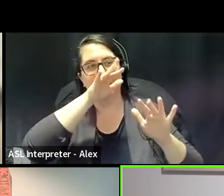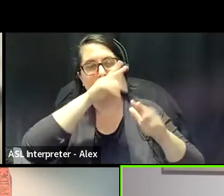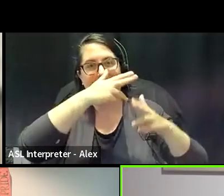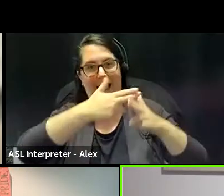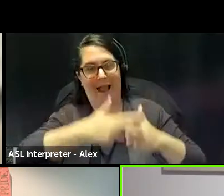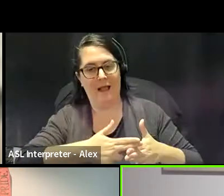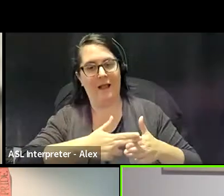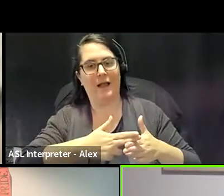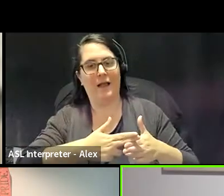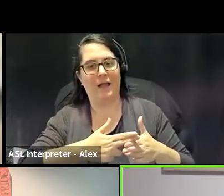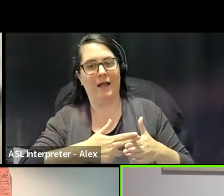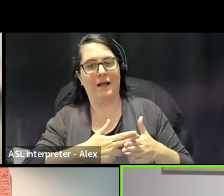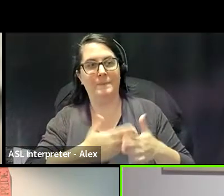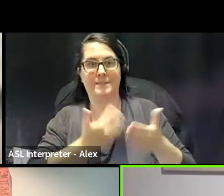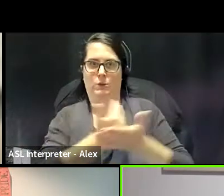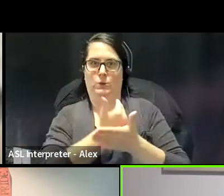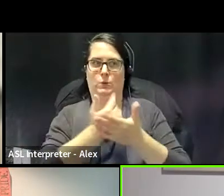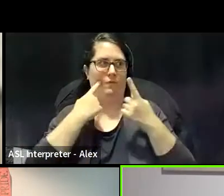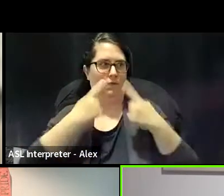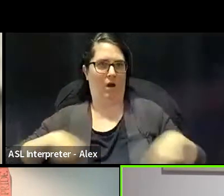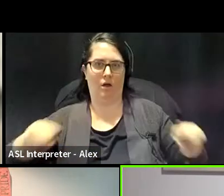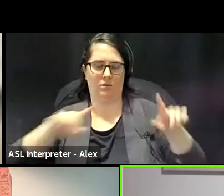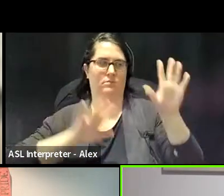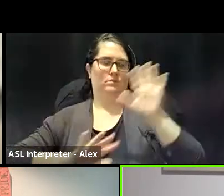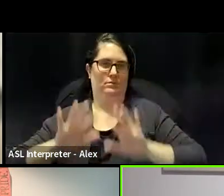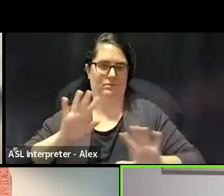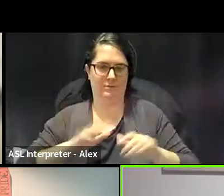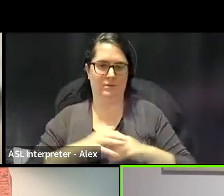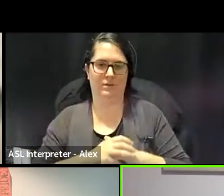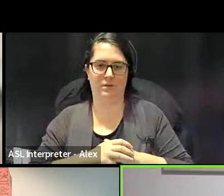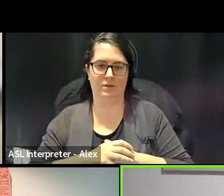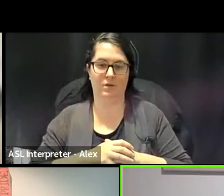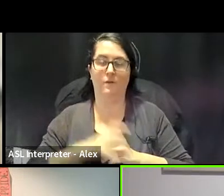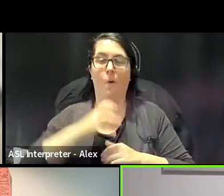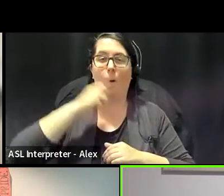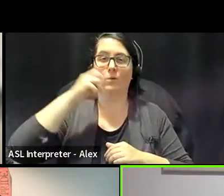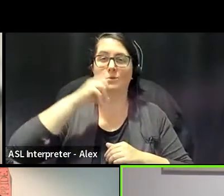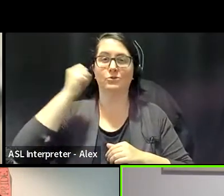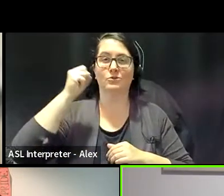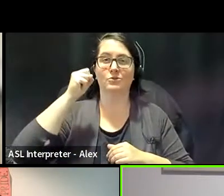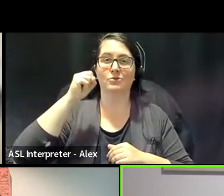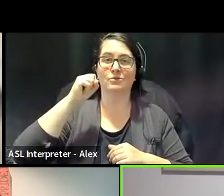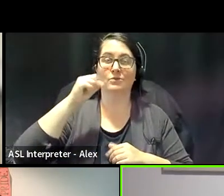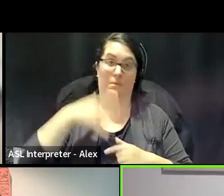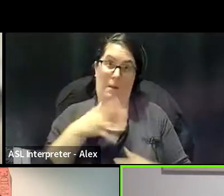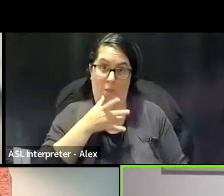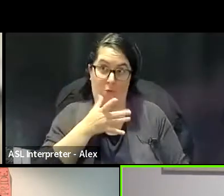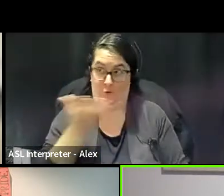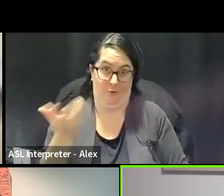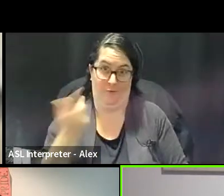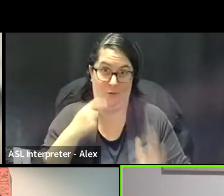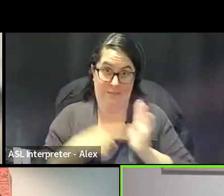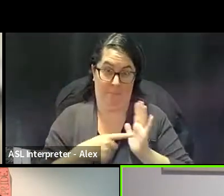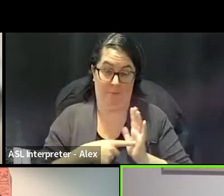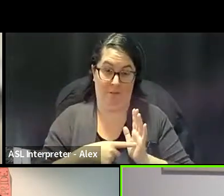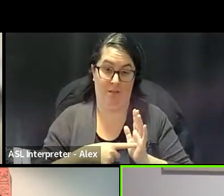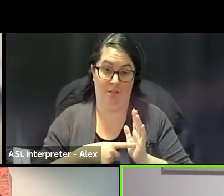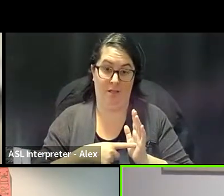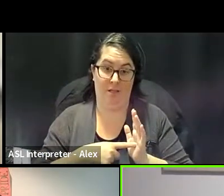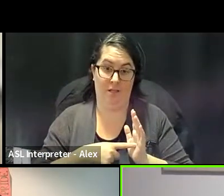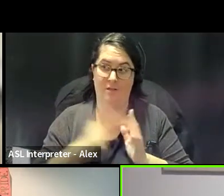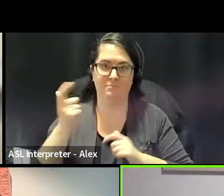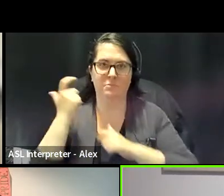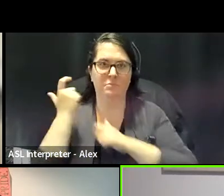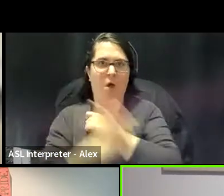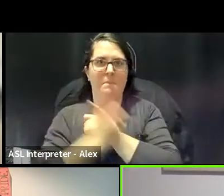something that is like new for our communities. When you talk to elders in our communities, even my own mother, it's just a given.